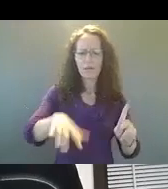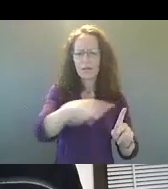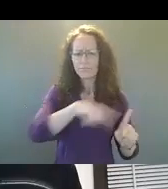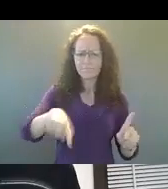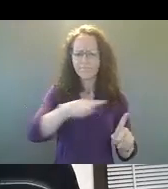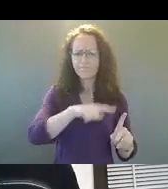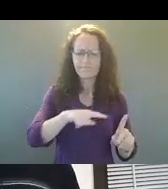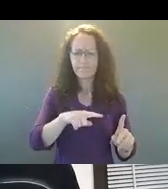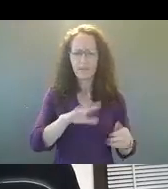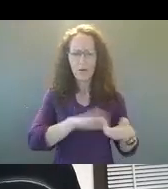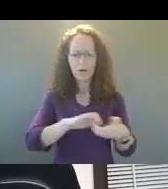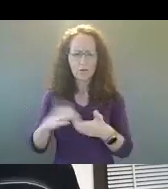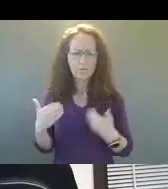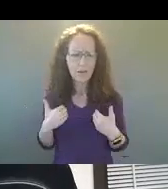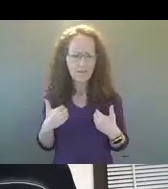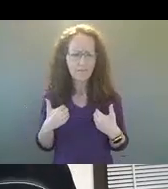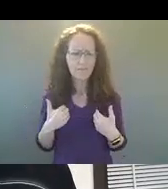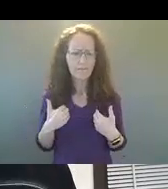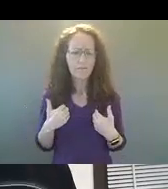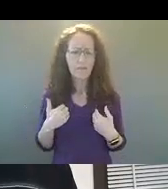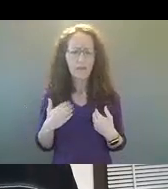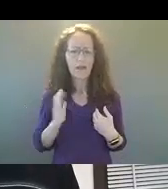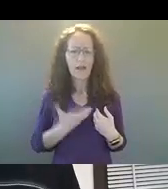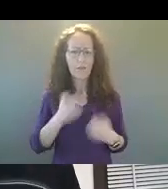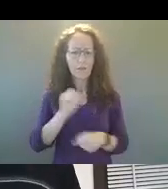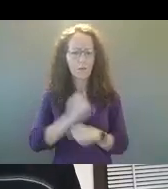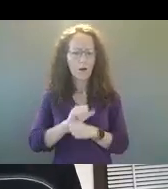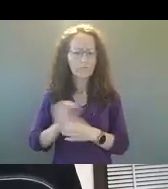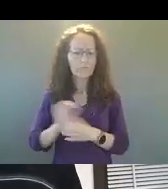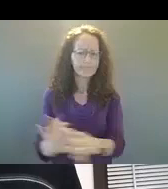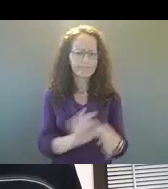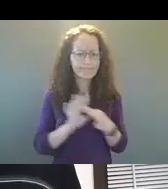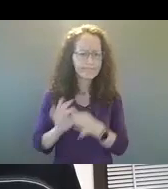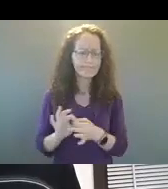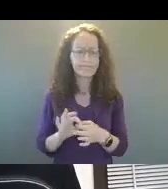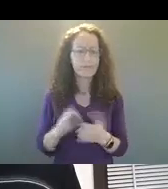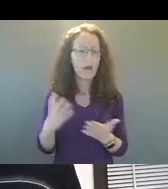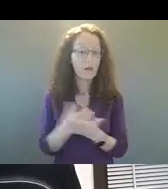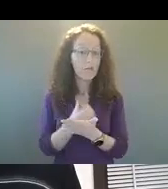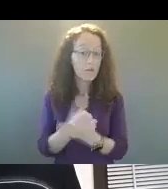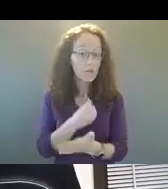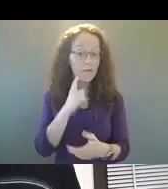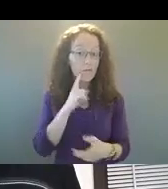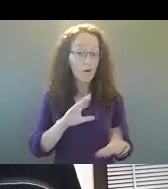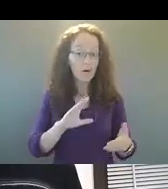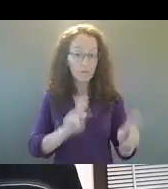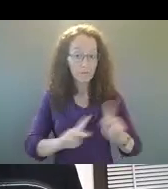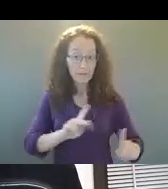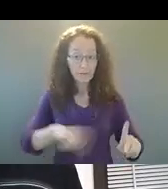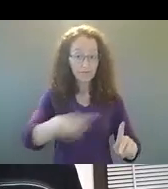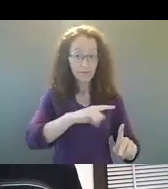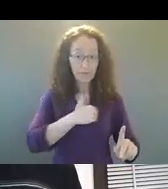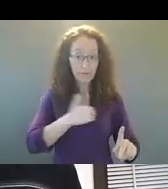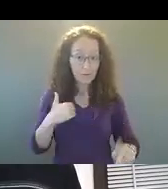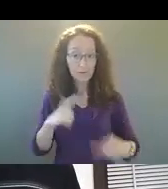work that we, um, have, uh, collaboratively and what are some opportunities, um, that community members or organizations can